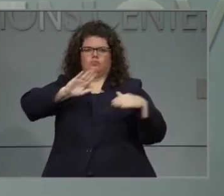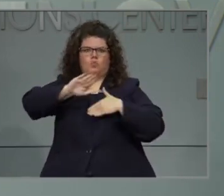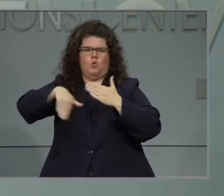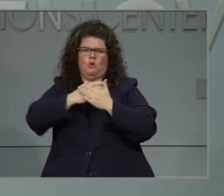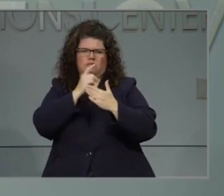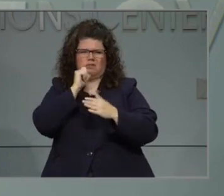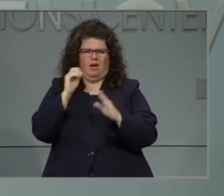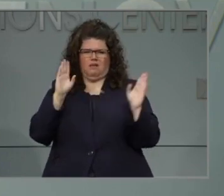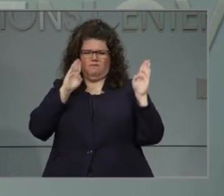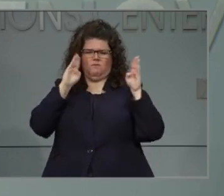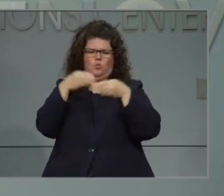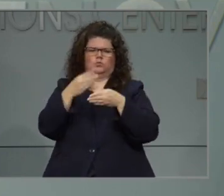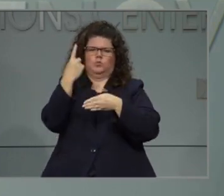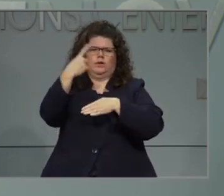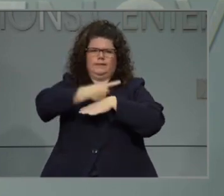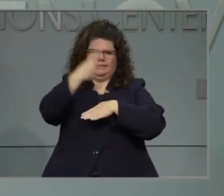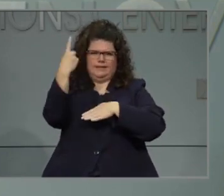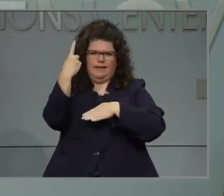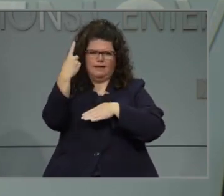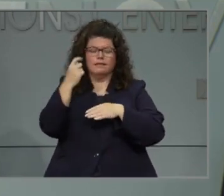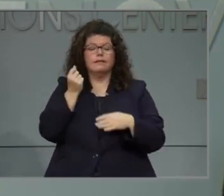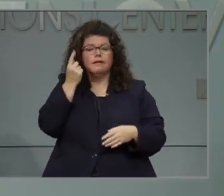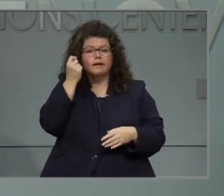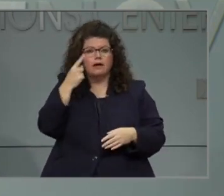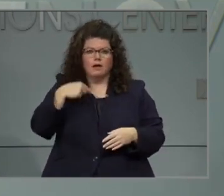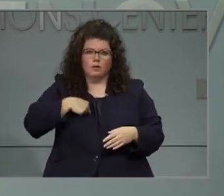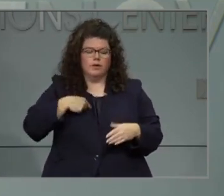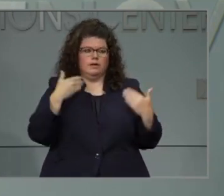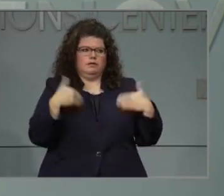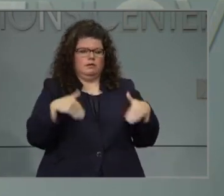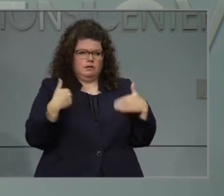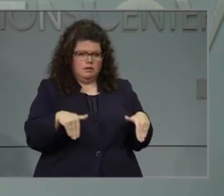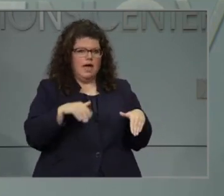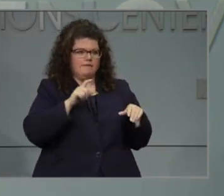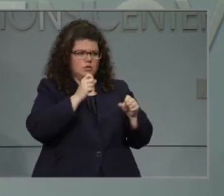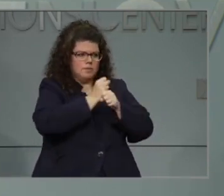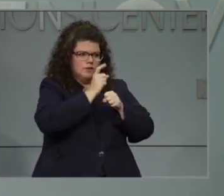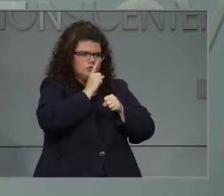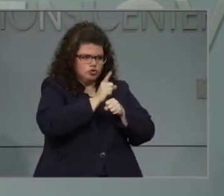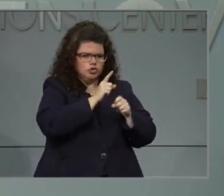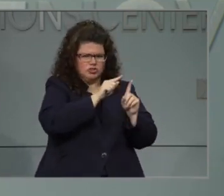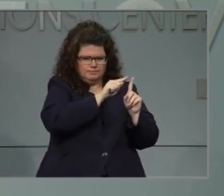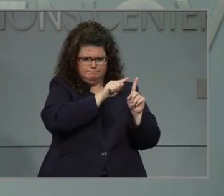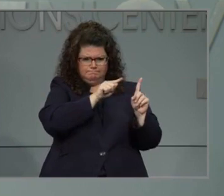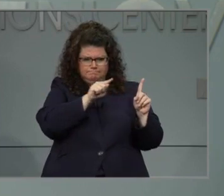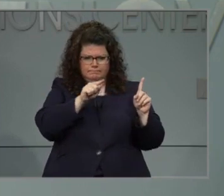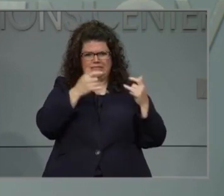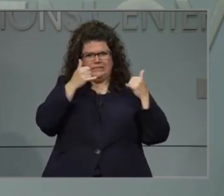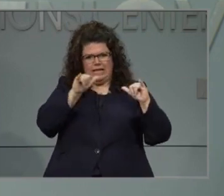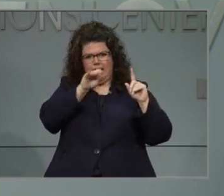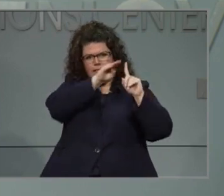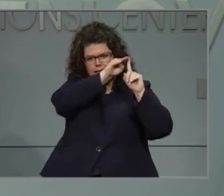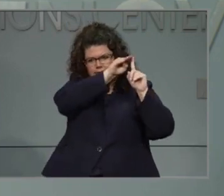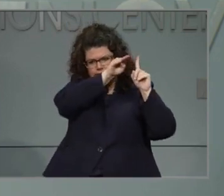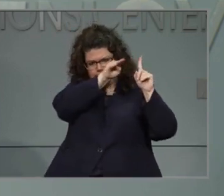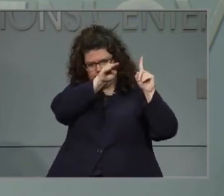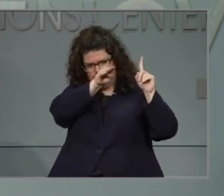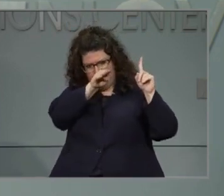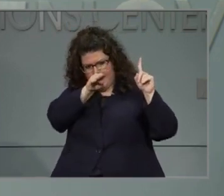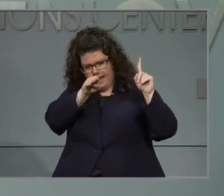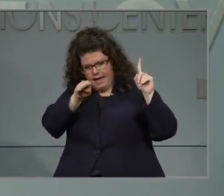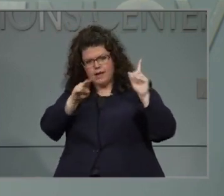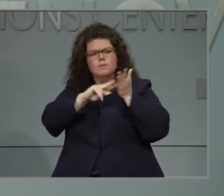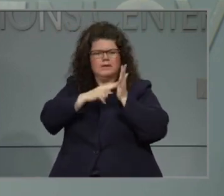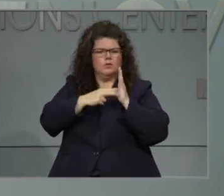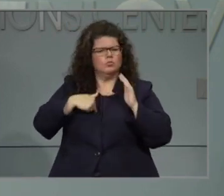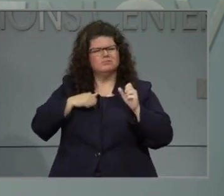can be fragile. It takes intentional work to keep those trends moving in the right direction. It's why we're going to keep talking about masks. It's why we're going